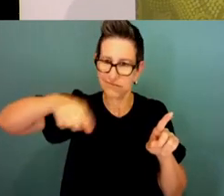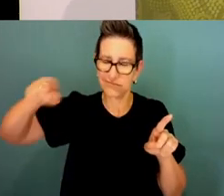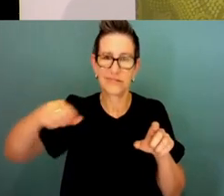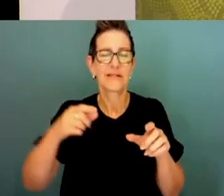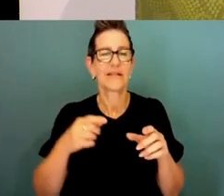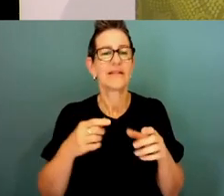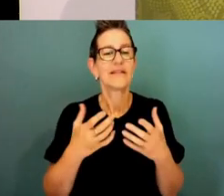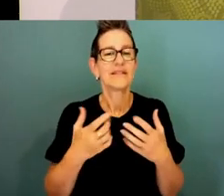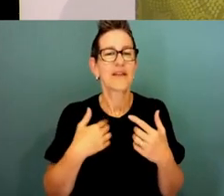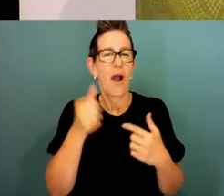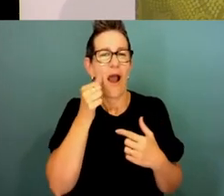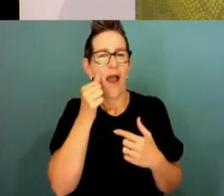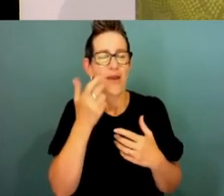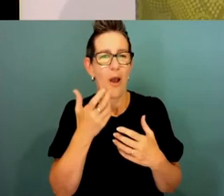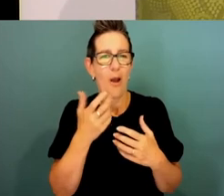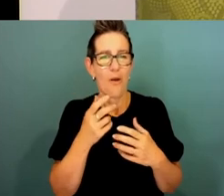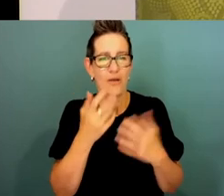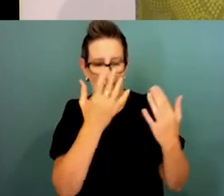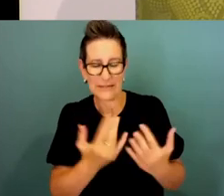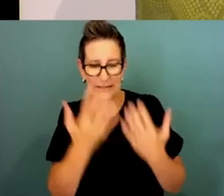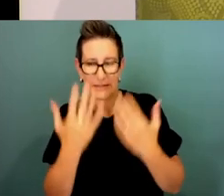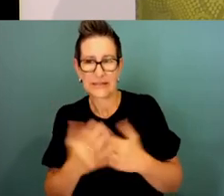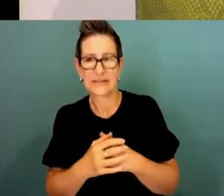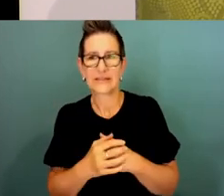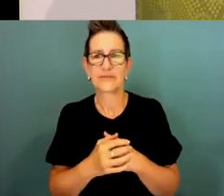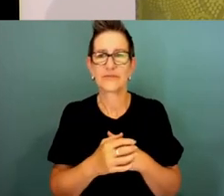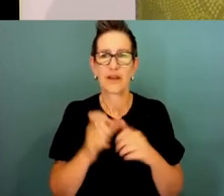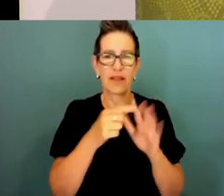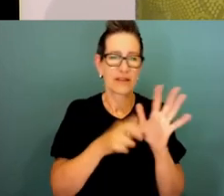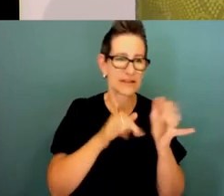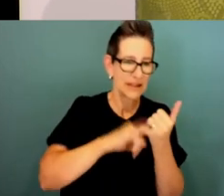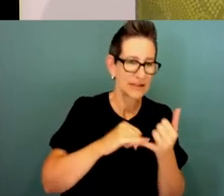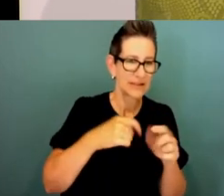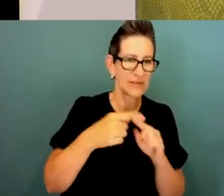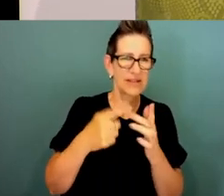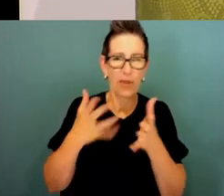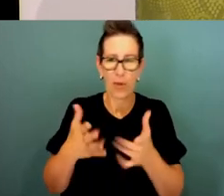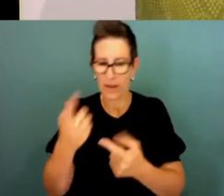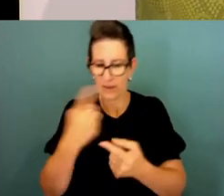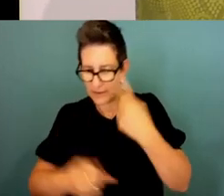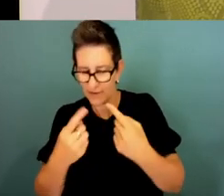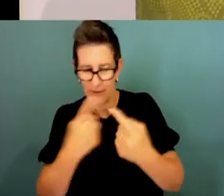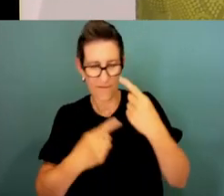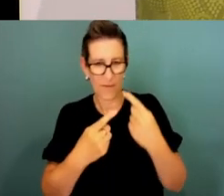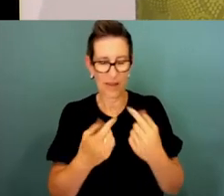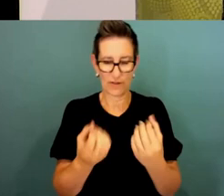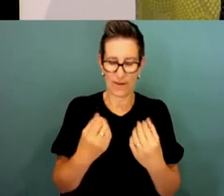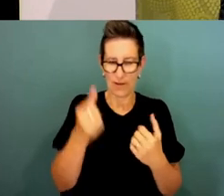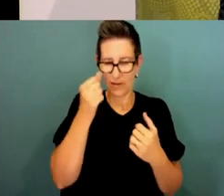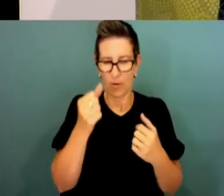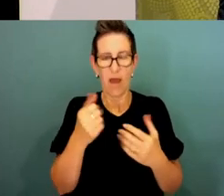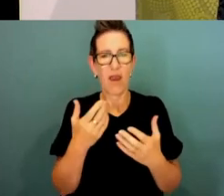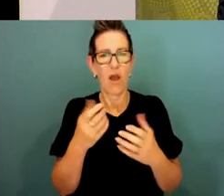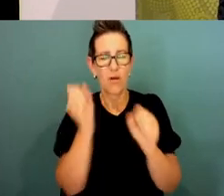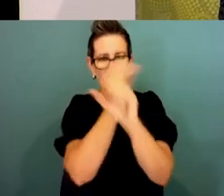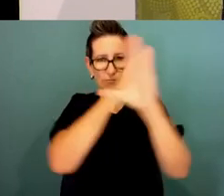Through the census and other sources, I'm keeping a close eye on how the APS fosters respectful workplaces and an inclusive culture with integrity at